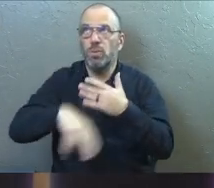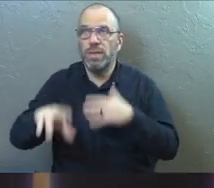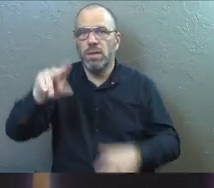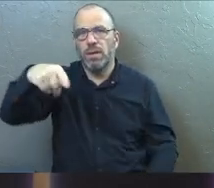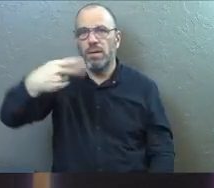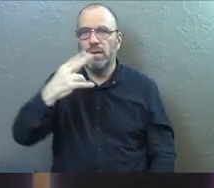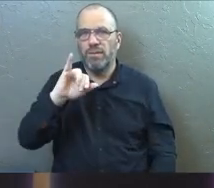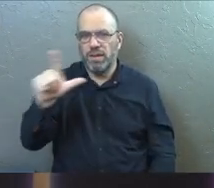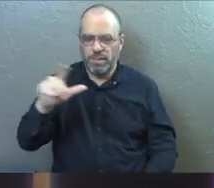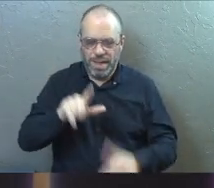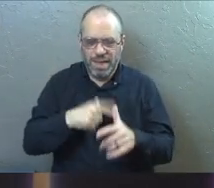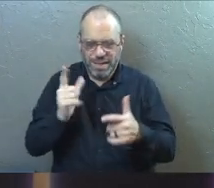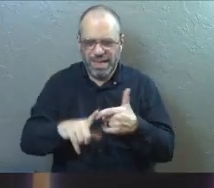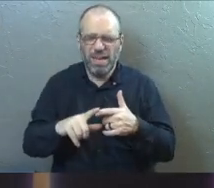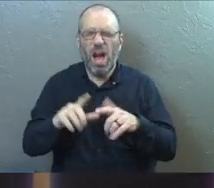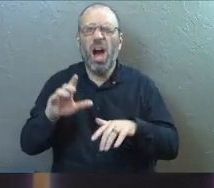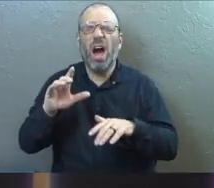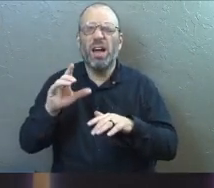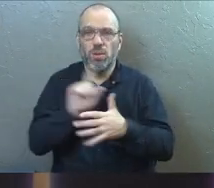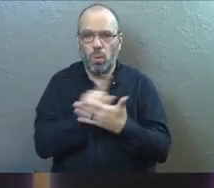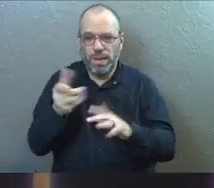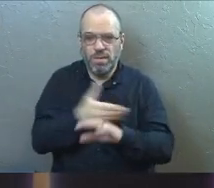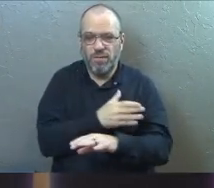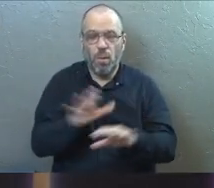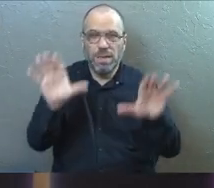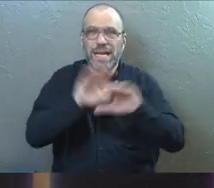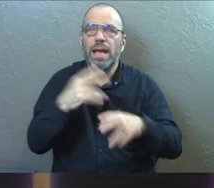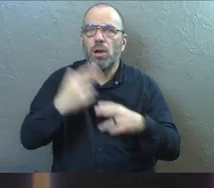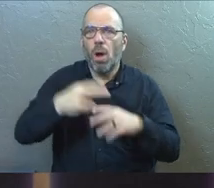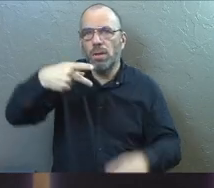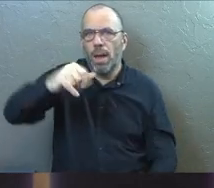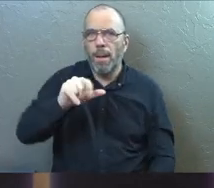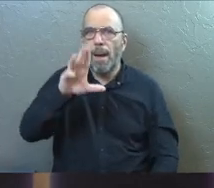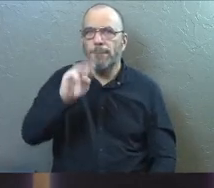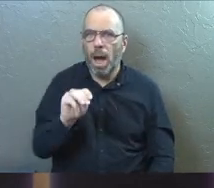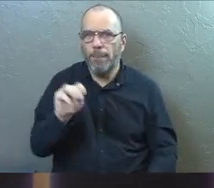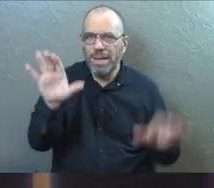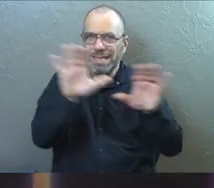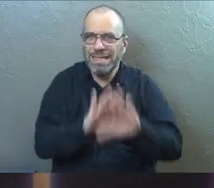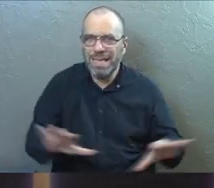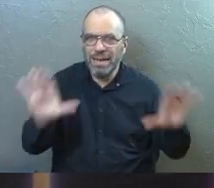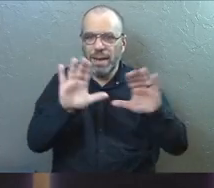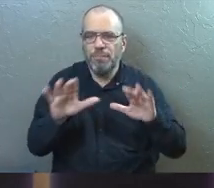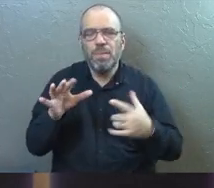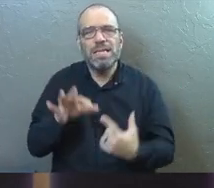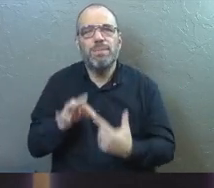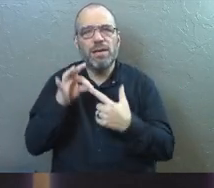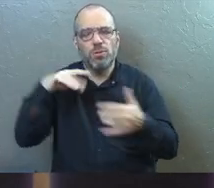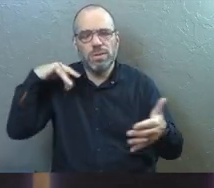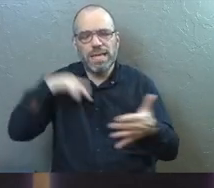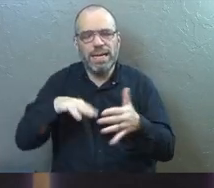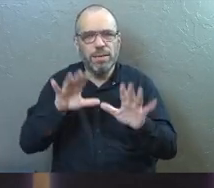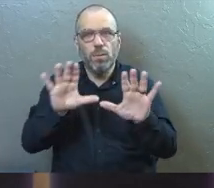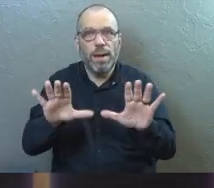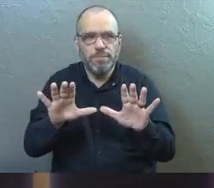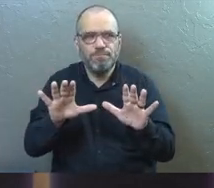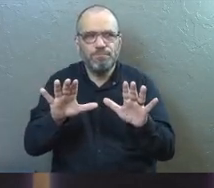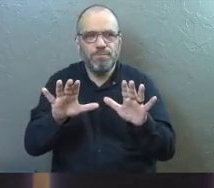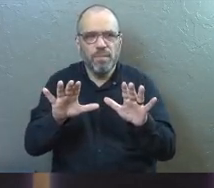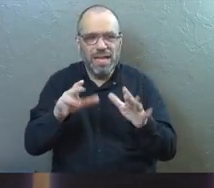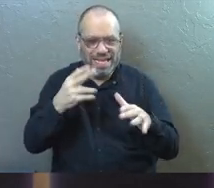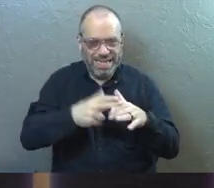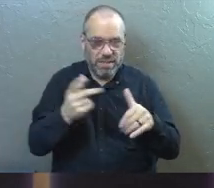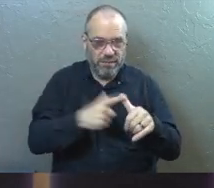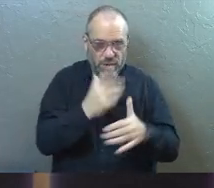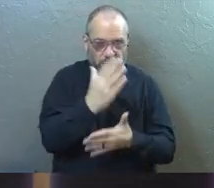Palm Sunday the week before Easter the Sunday before Easter come back for that. I'm going to do a special study for us just to cap